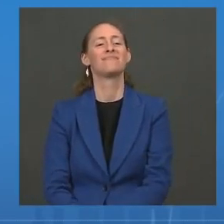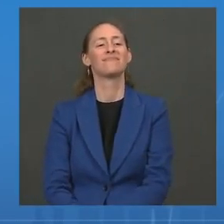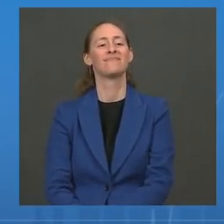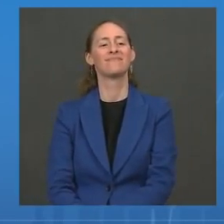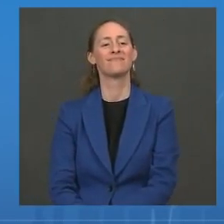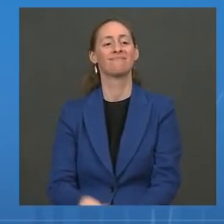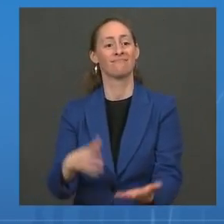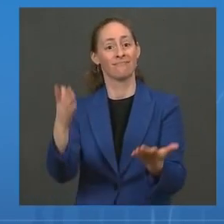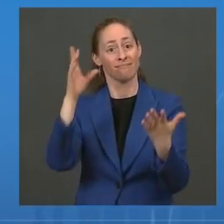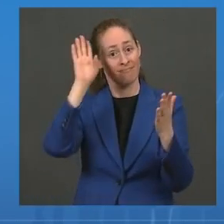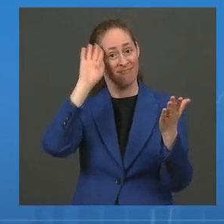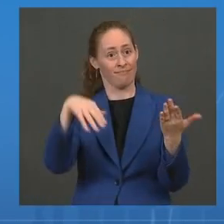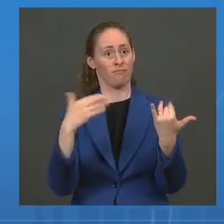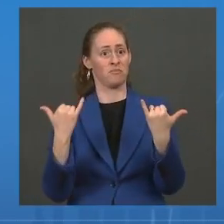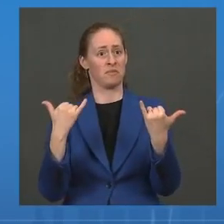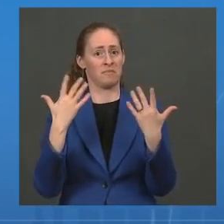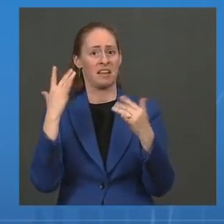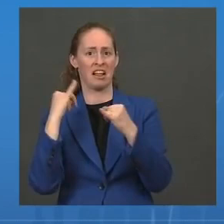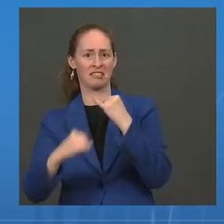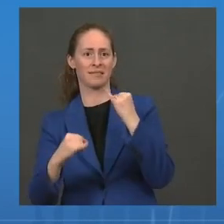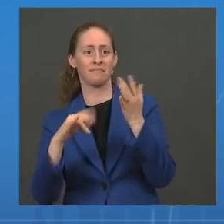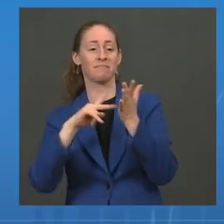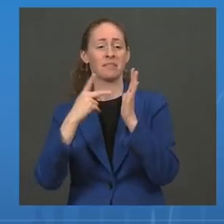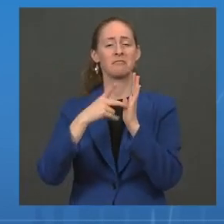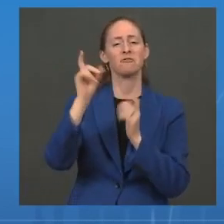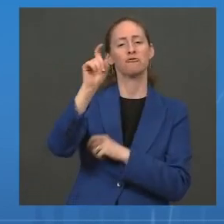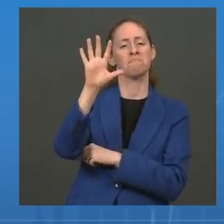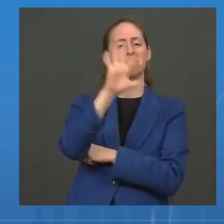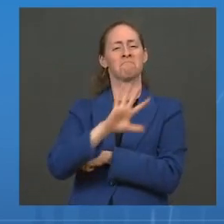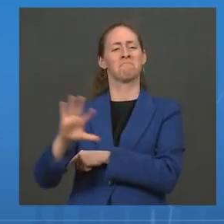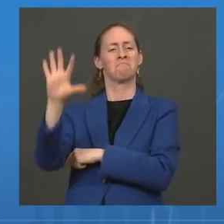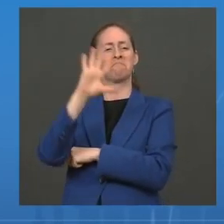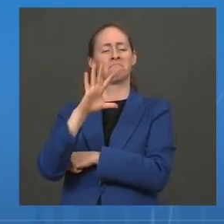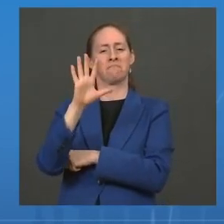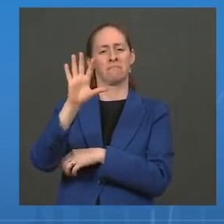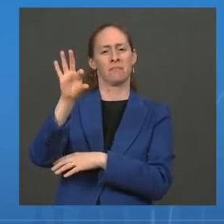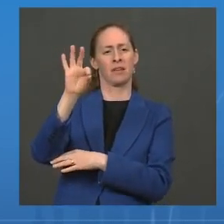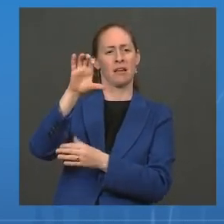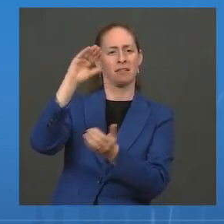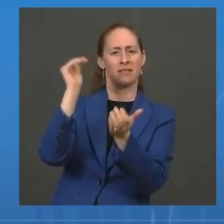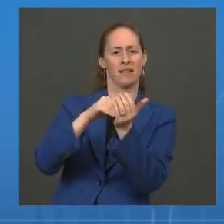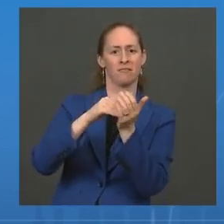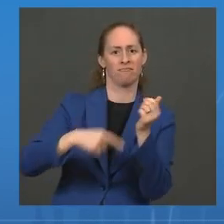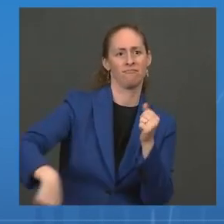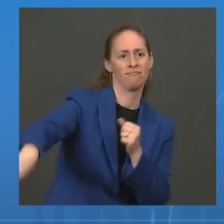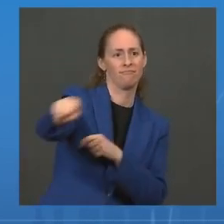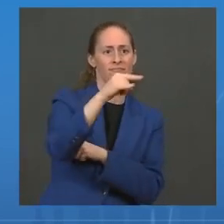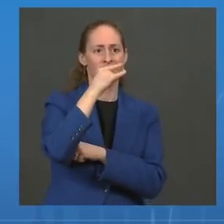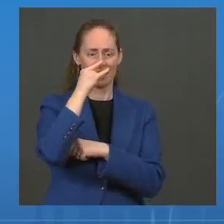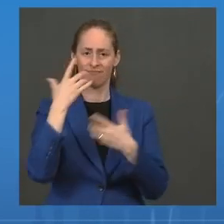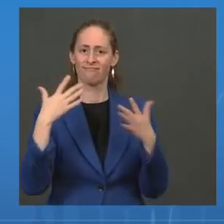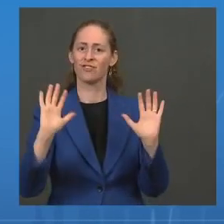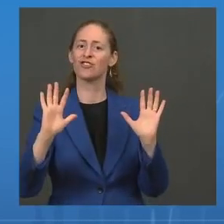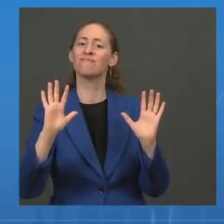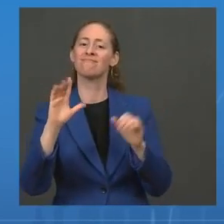900,000 kids ages 5 through 11 will have already gotten their first shot.